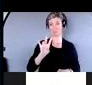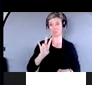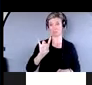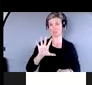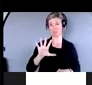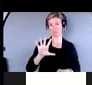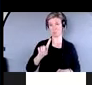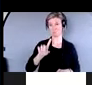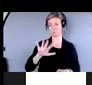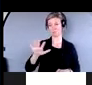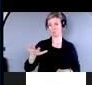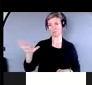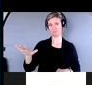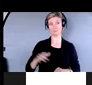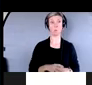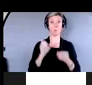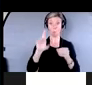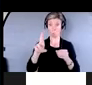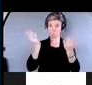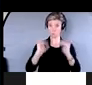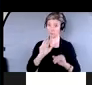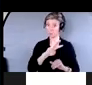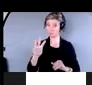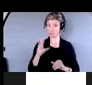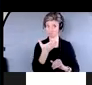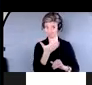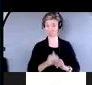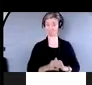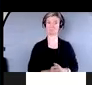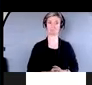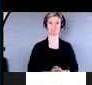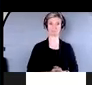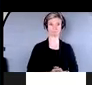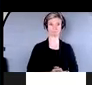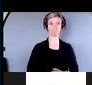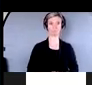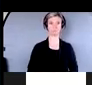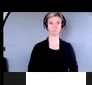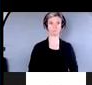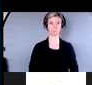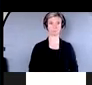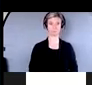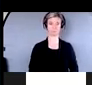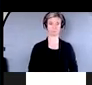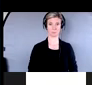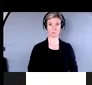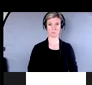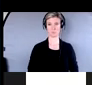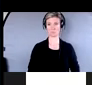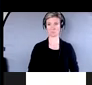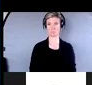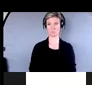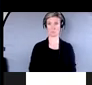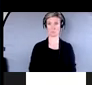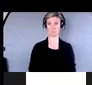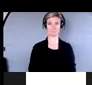-1555, or you can go online. Certainly you can contact us at getswateraboutmoney.ca, or you can go on our corporate